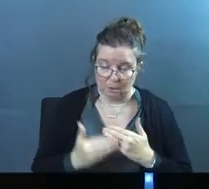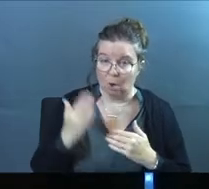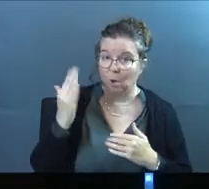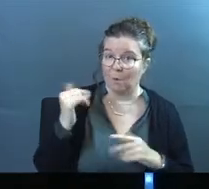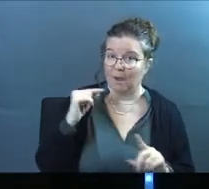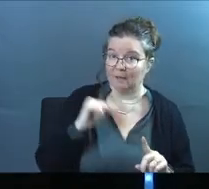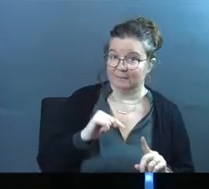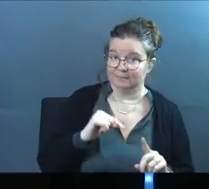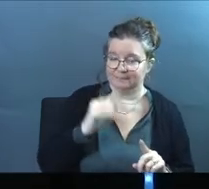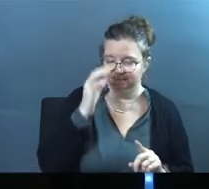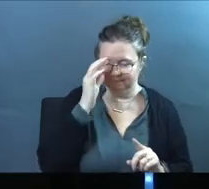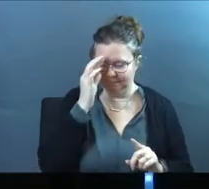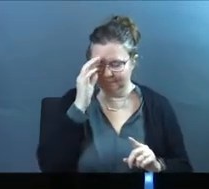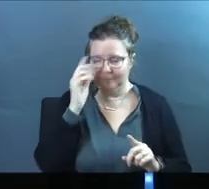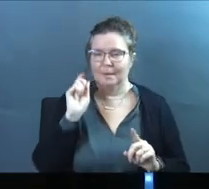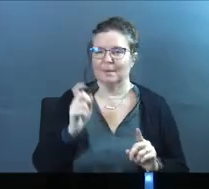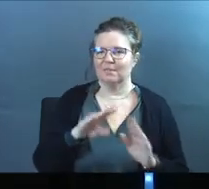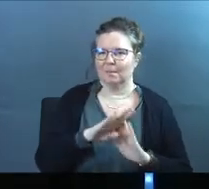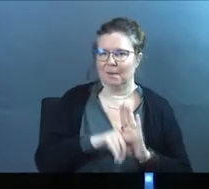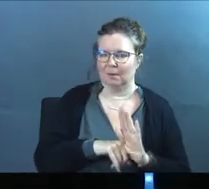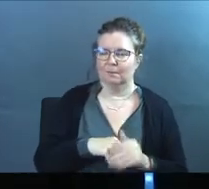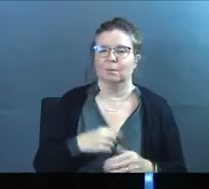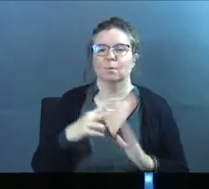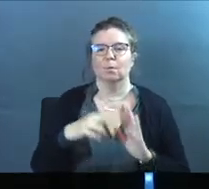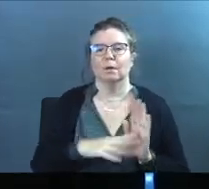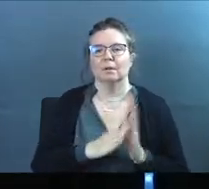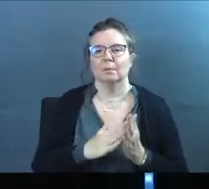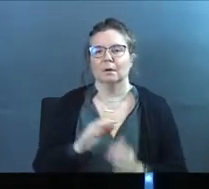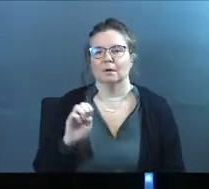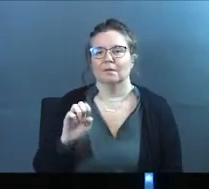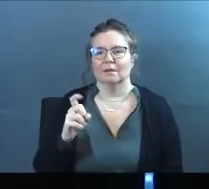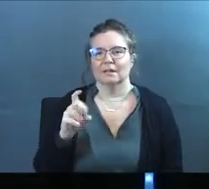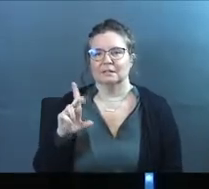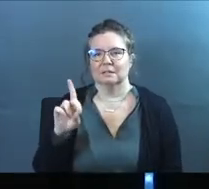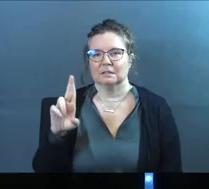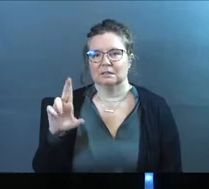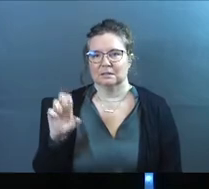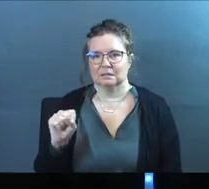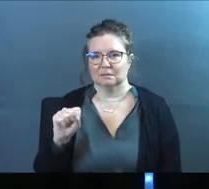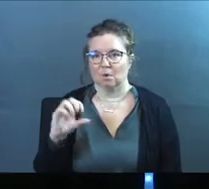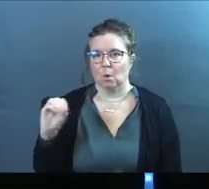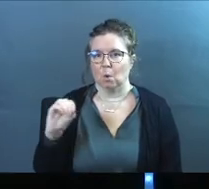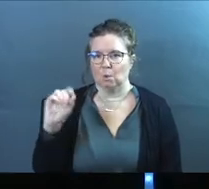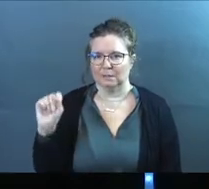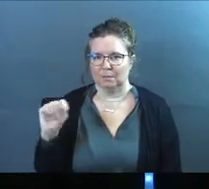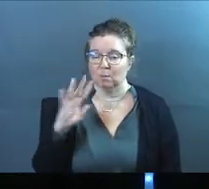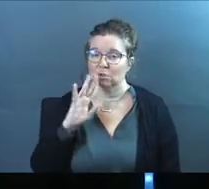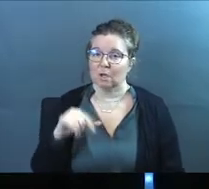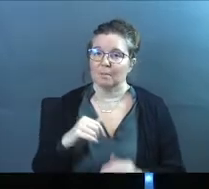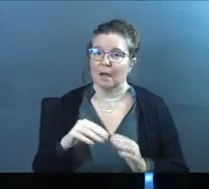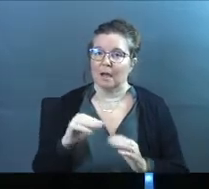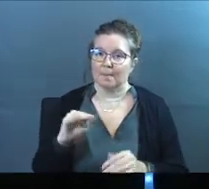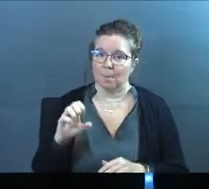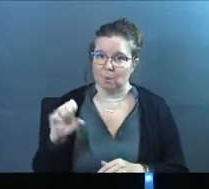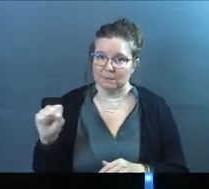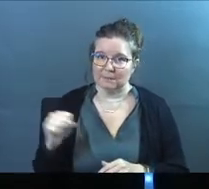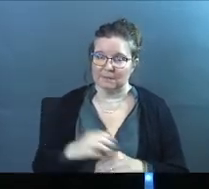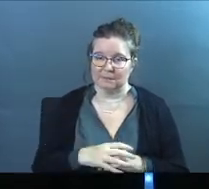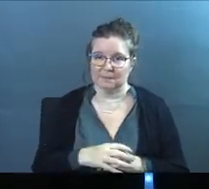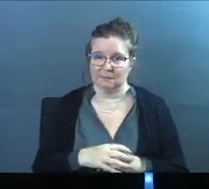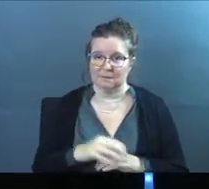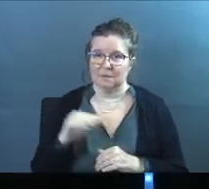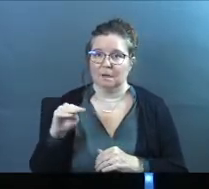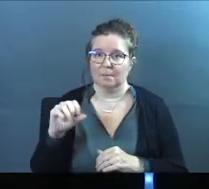the why. Give you some background real quick. We're going to read from the book of Exodus. So we're going Old Testament. We're going to talk about Moses. Everybody say Moses.